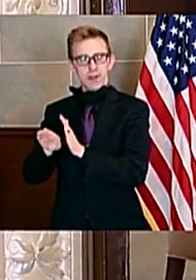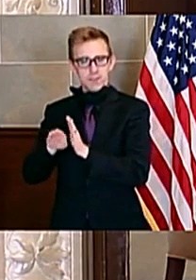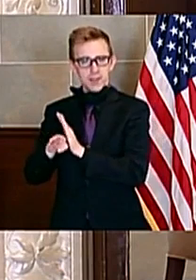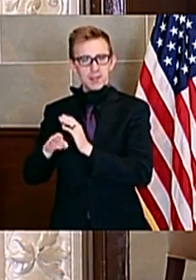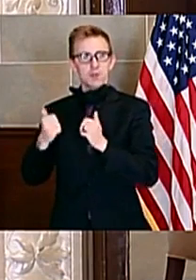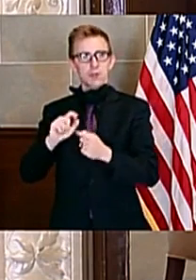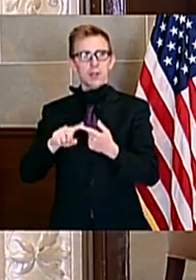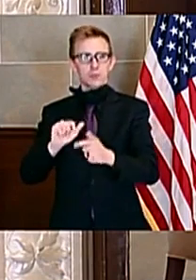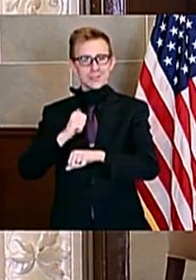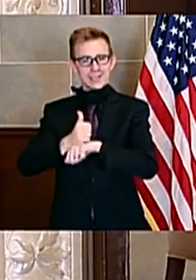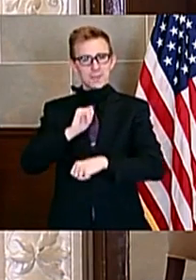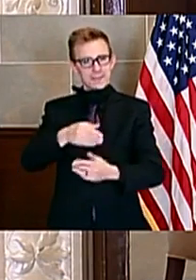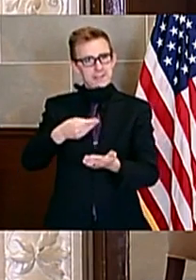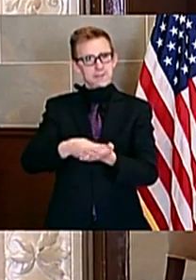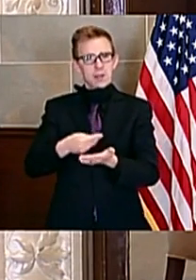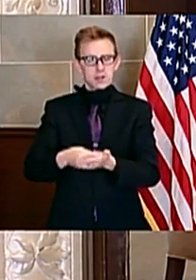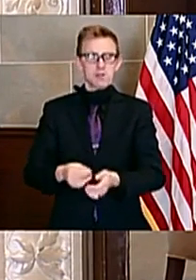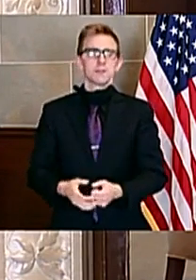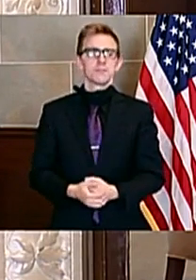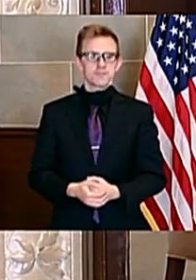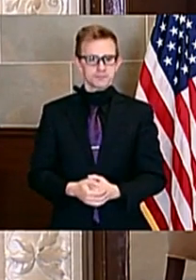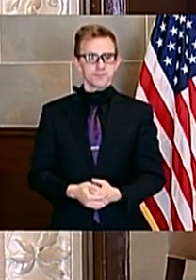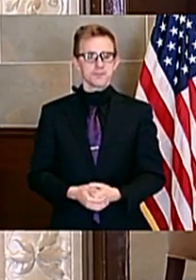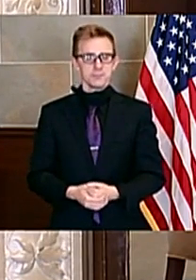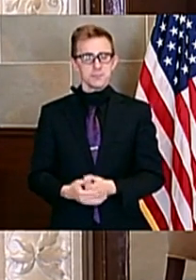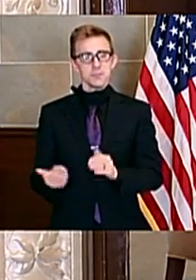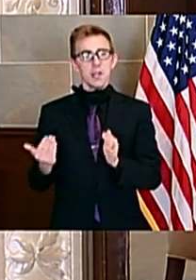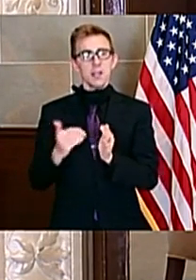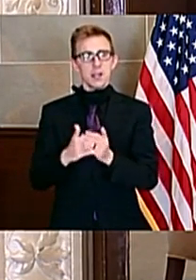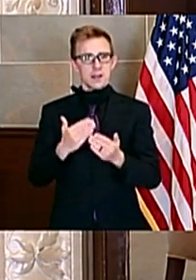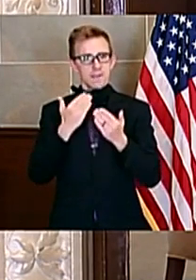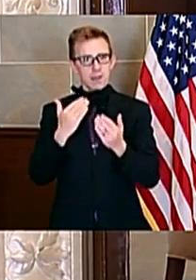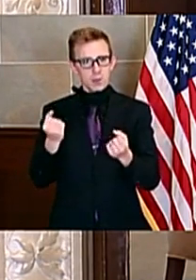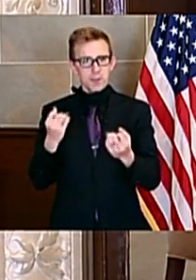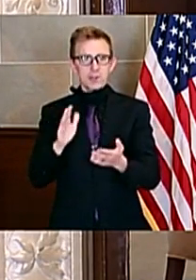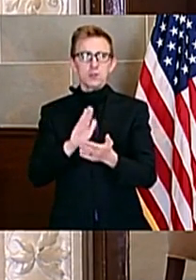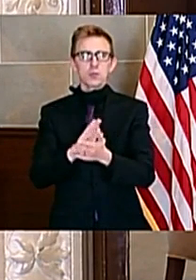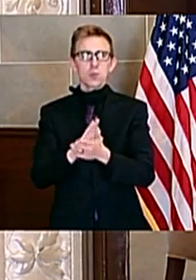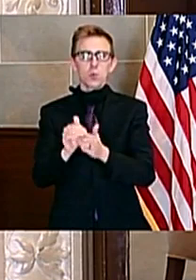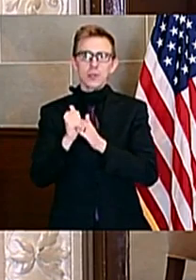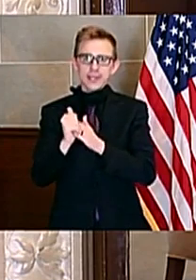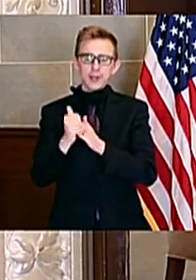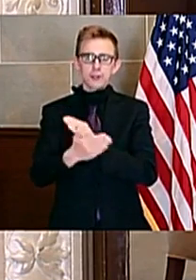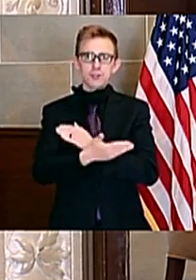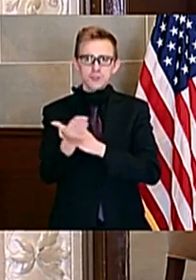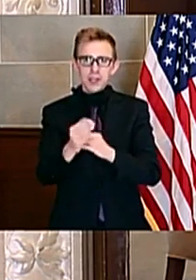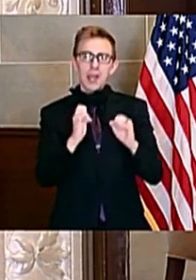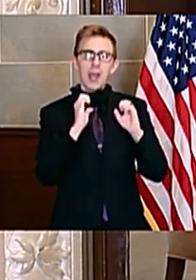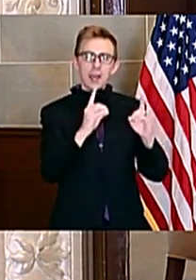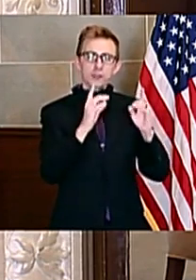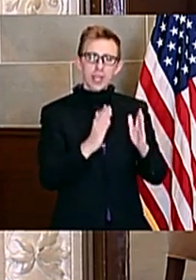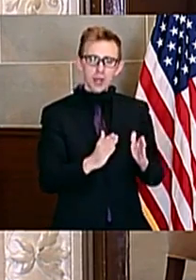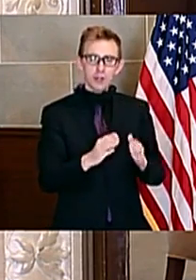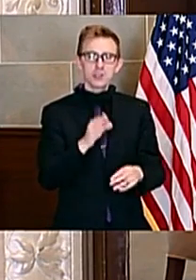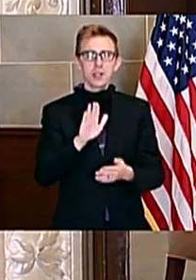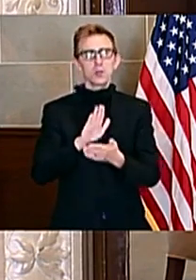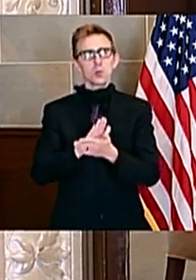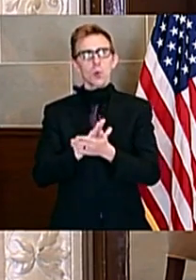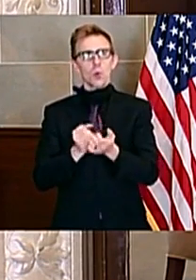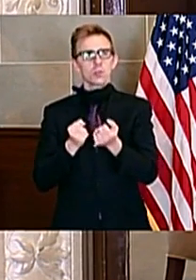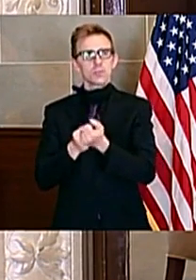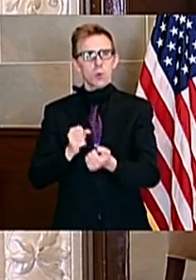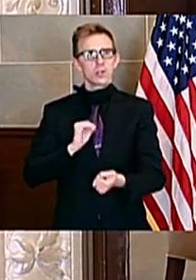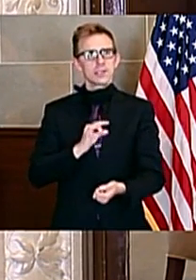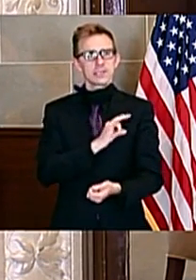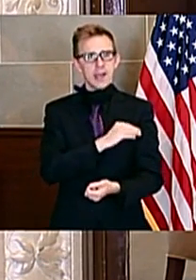Education Relief Fund. Once again, thank you to the many school leaders, educators, and school support staff members,